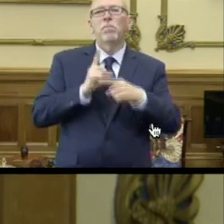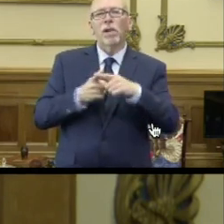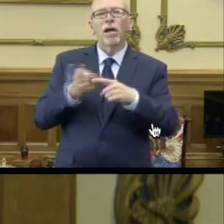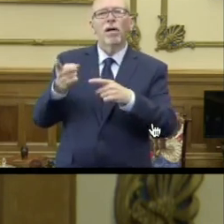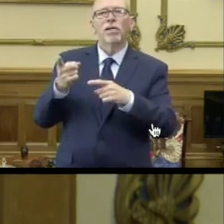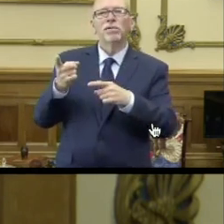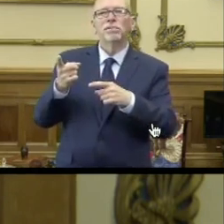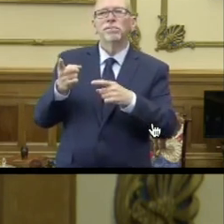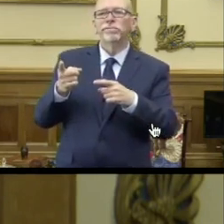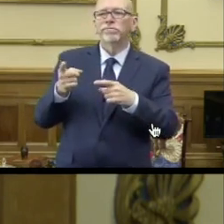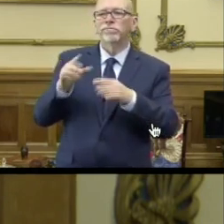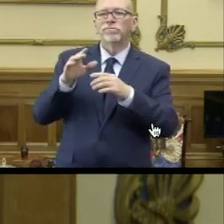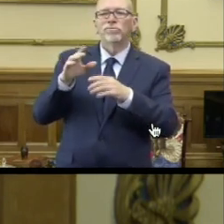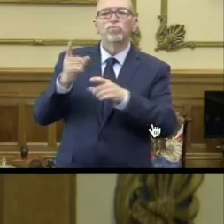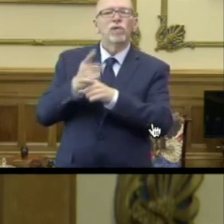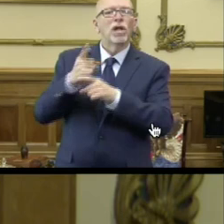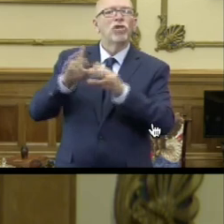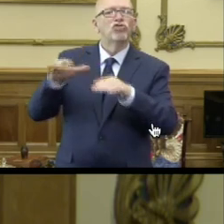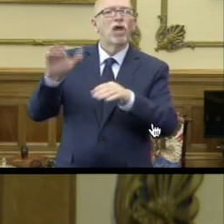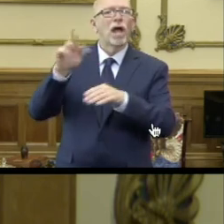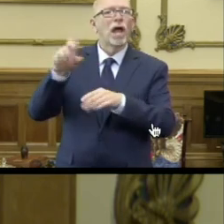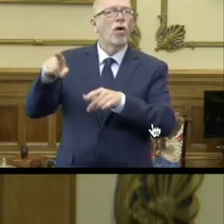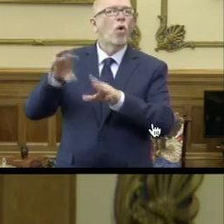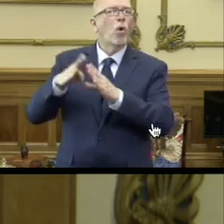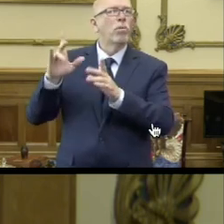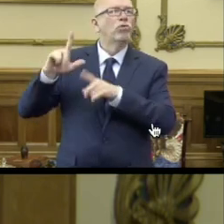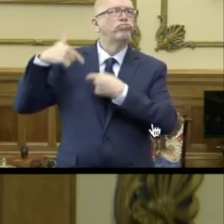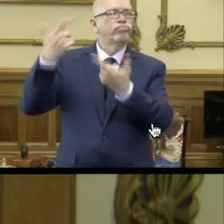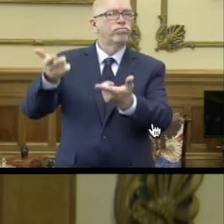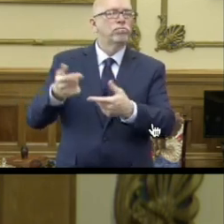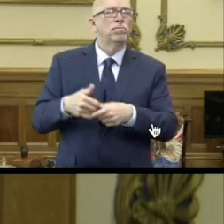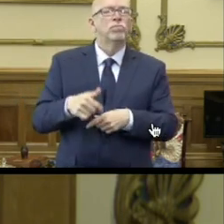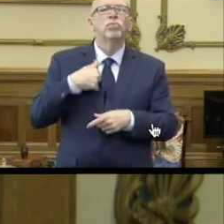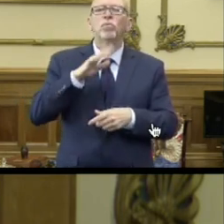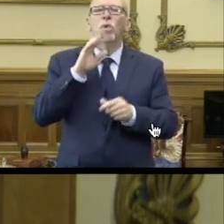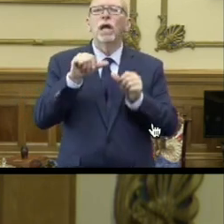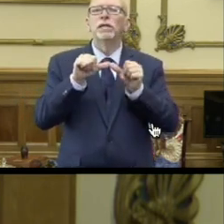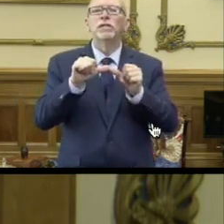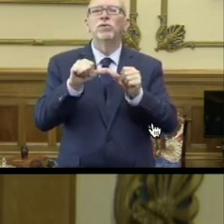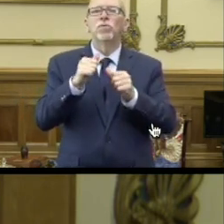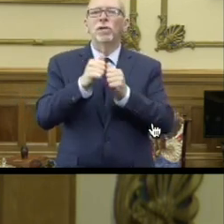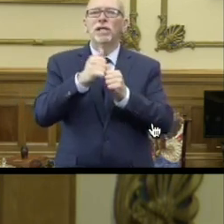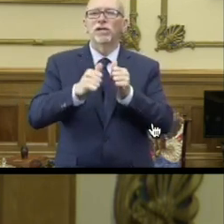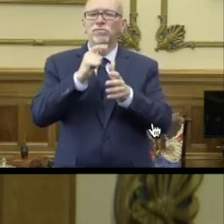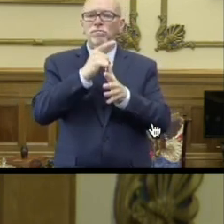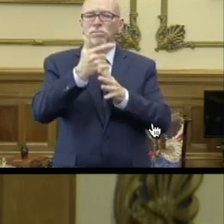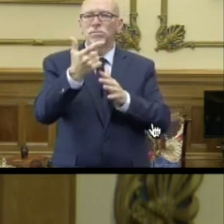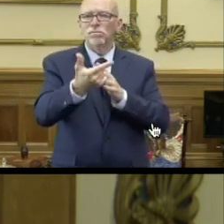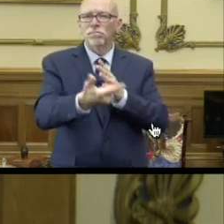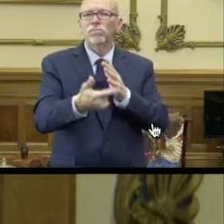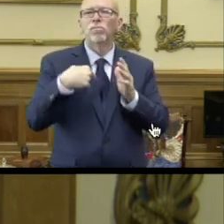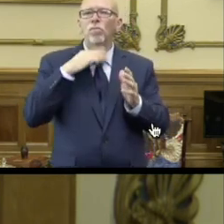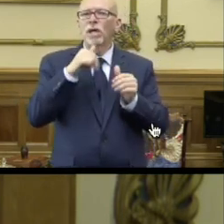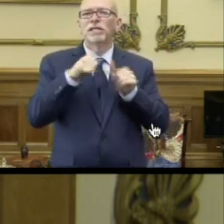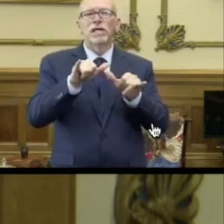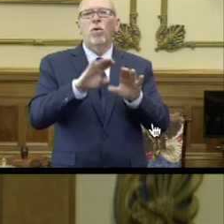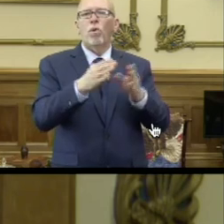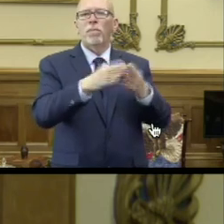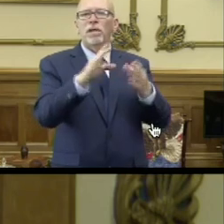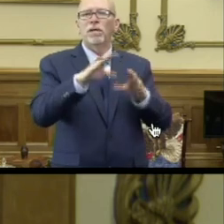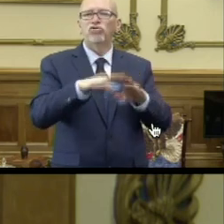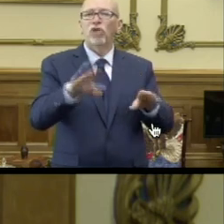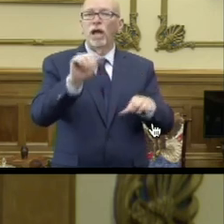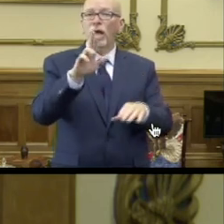the additional child cares that have remained open throughout. We will continue through each of the stages to support reopening of child cares as